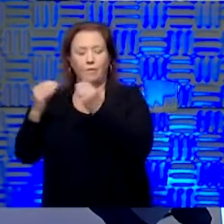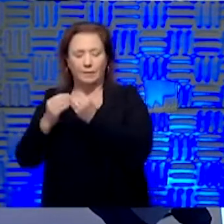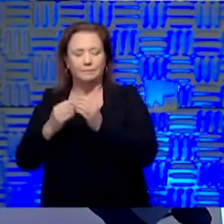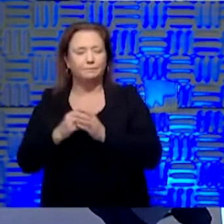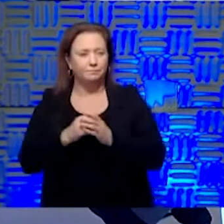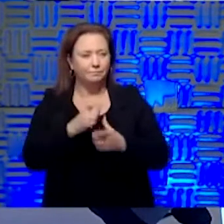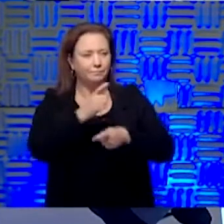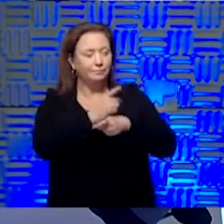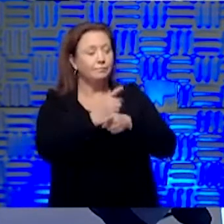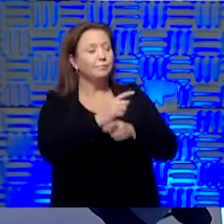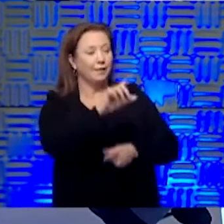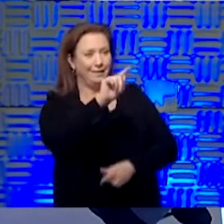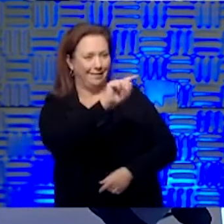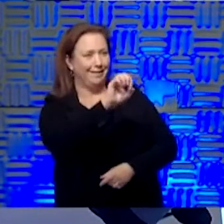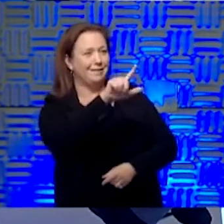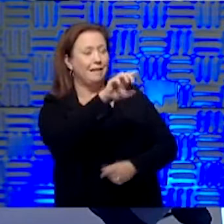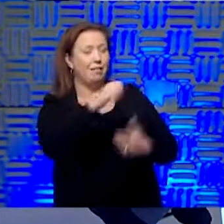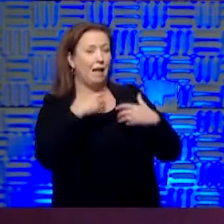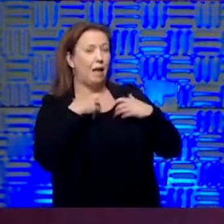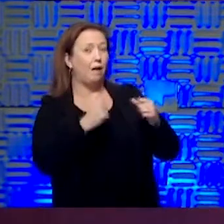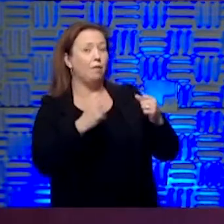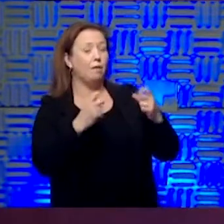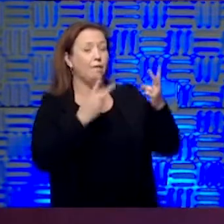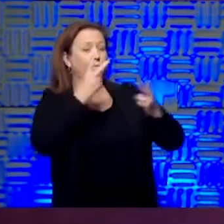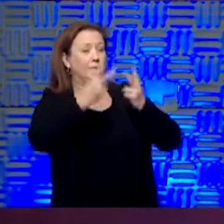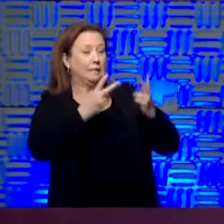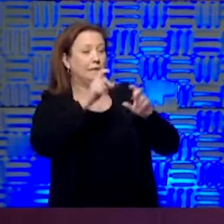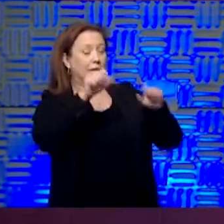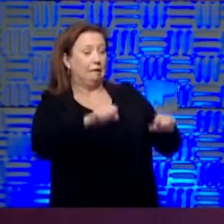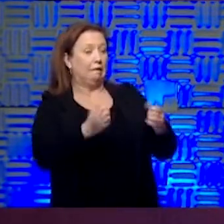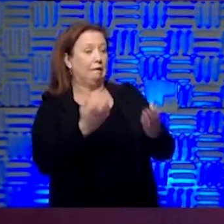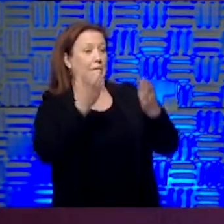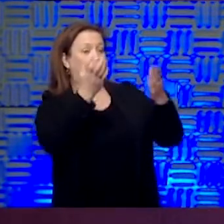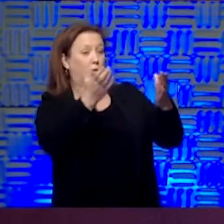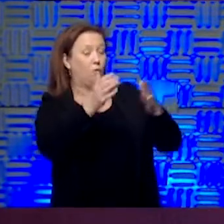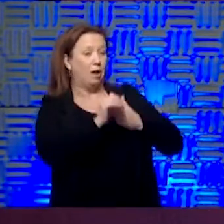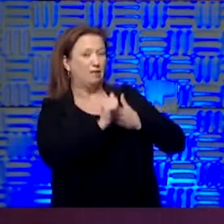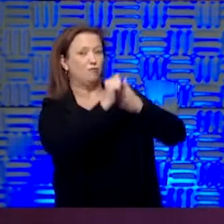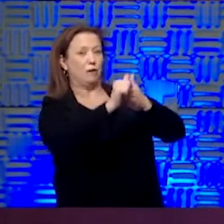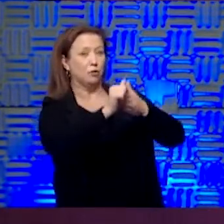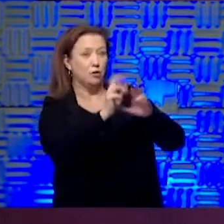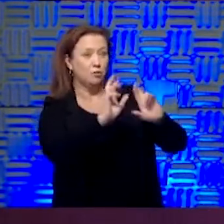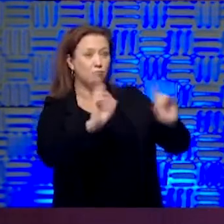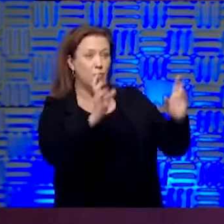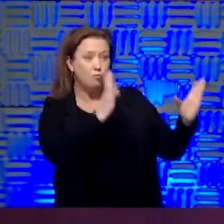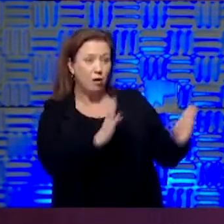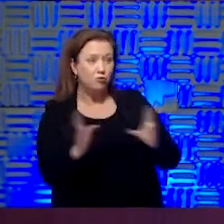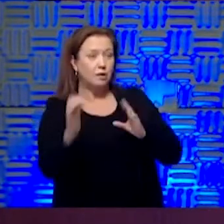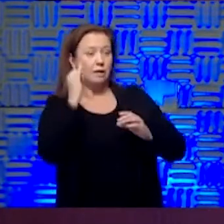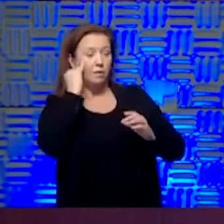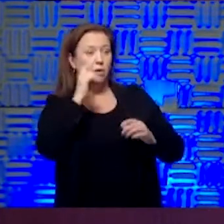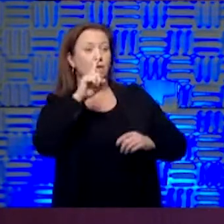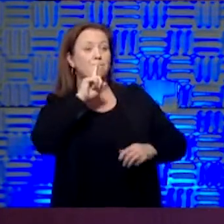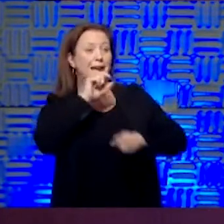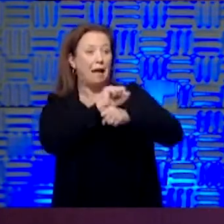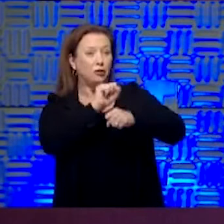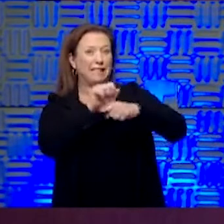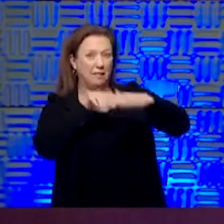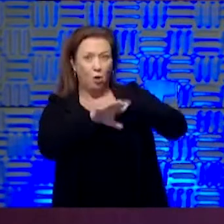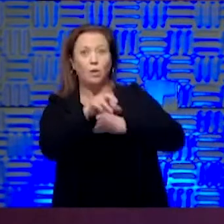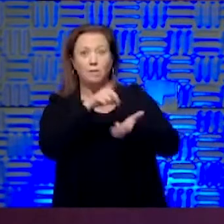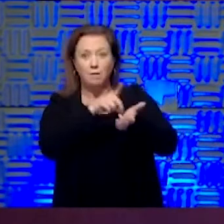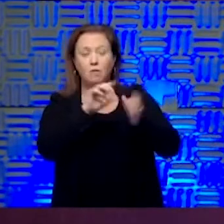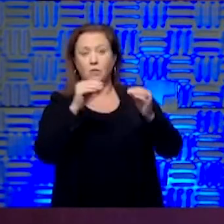doing the telehealth visit could help give you direction on where you might need to otherwise go and help make preparations for if you do physically need to go to some place.